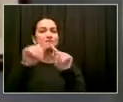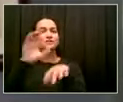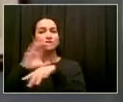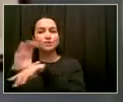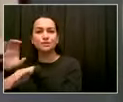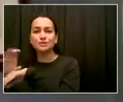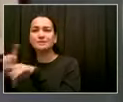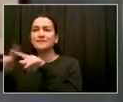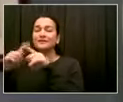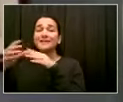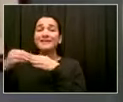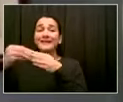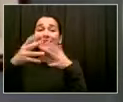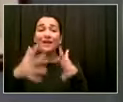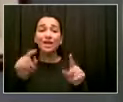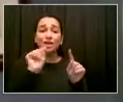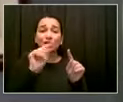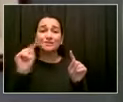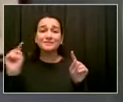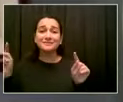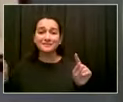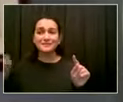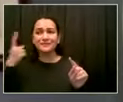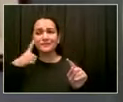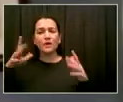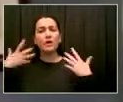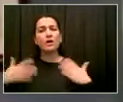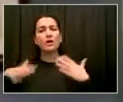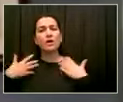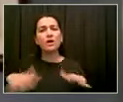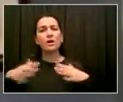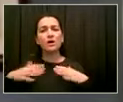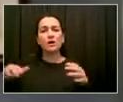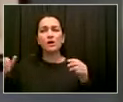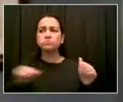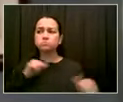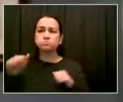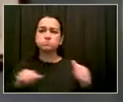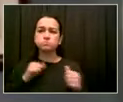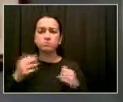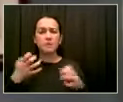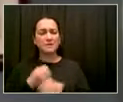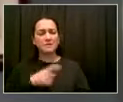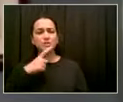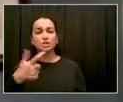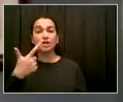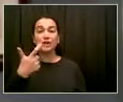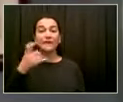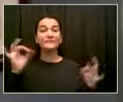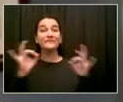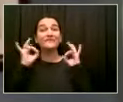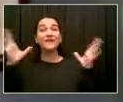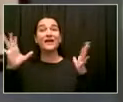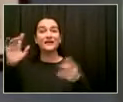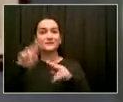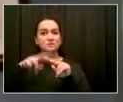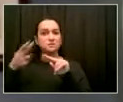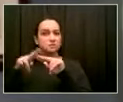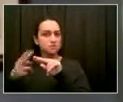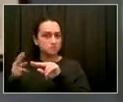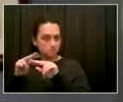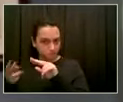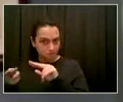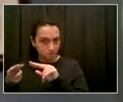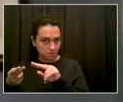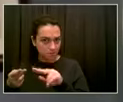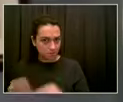It really has taken all of us working together and the expansion of the Cure Violence CMS builds upon this collective